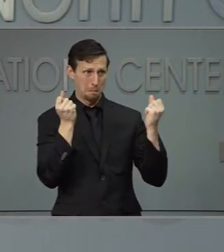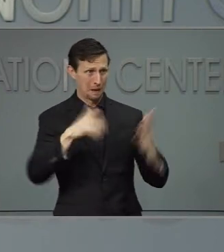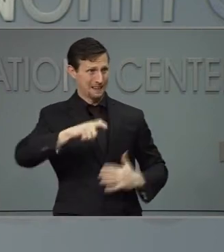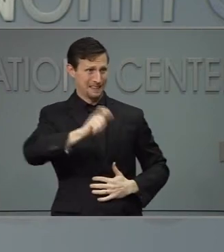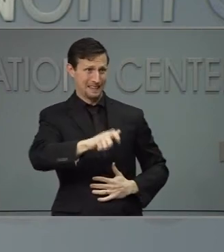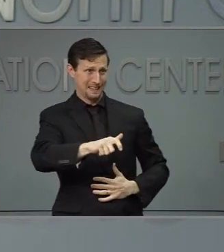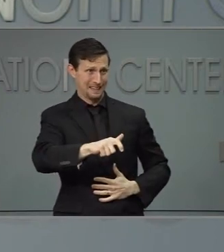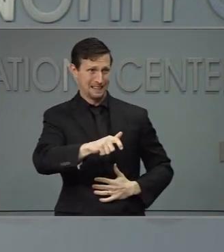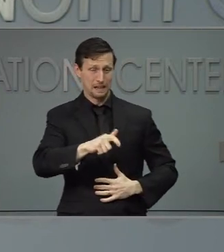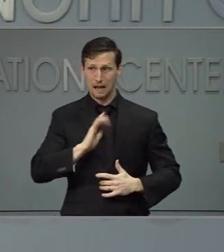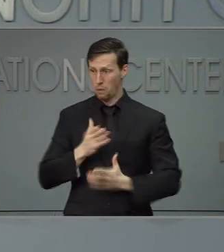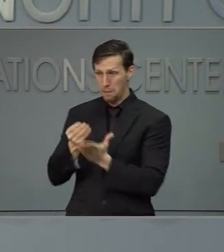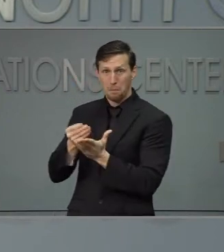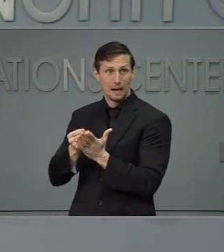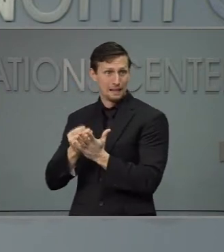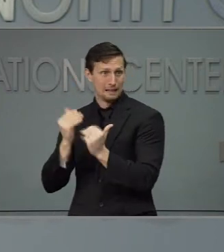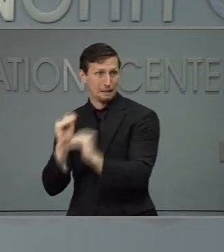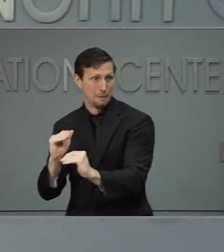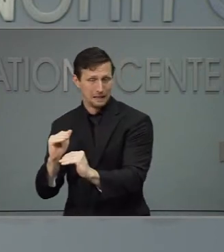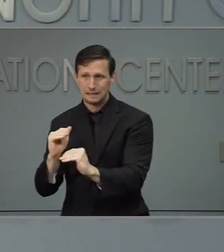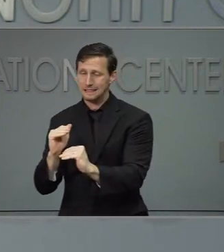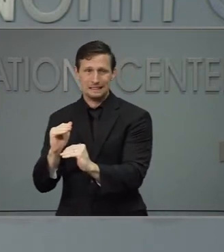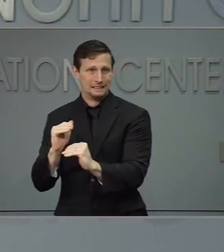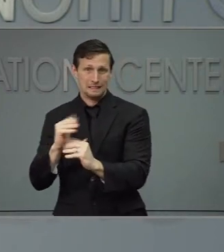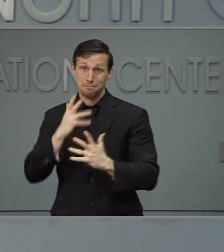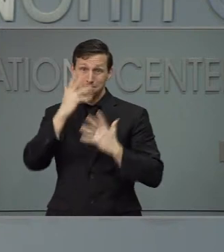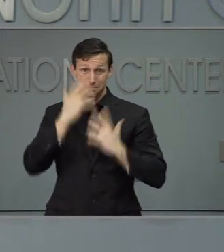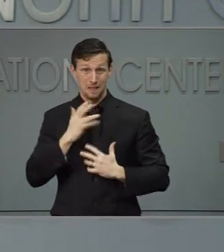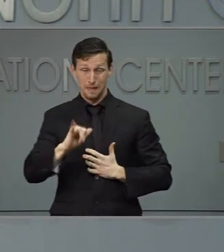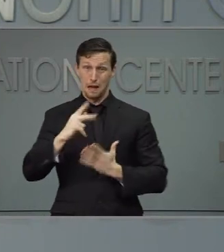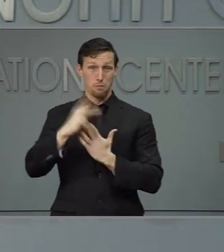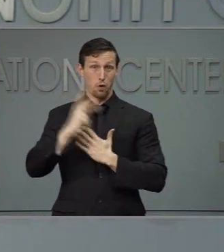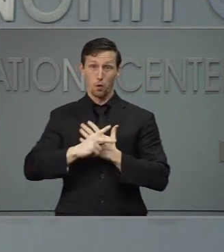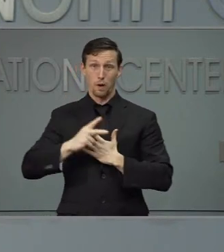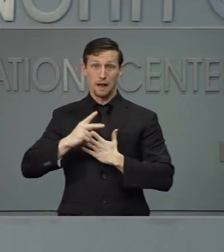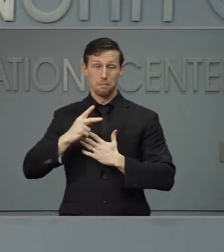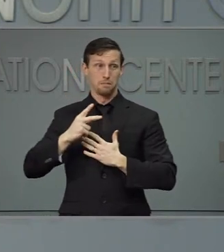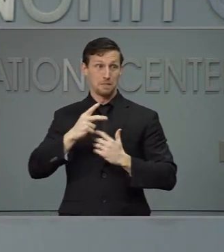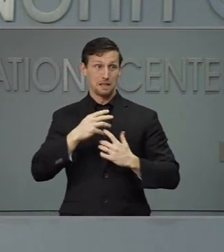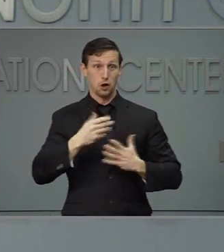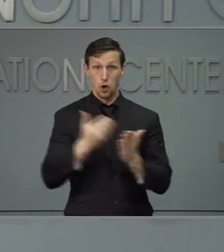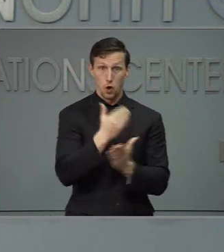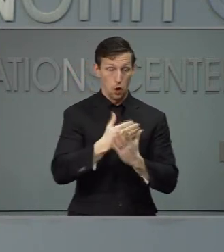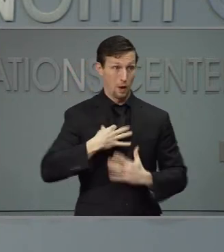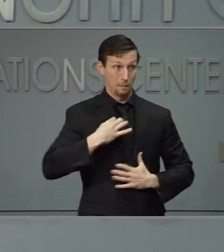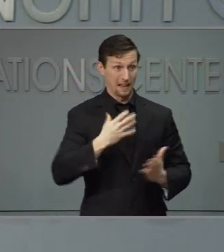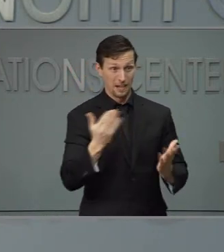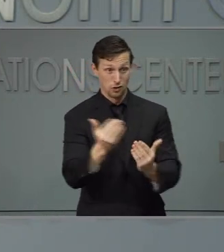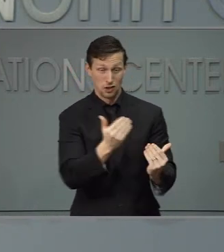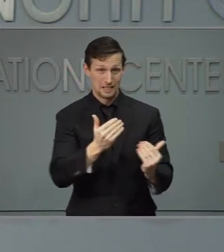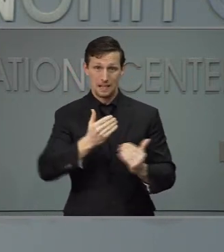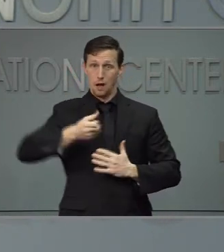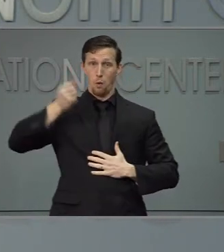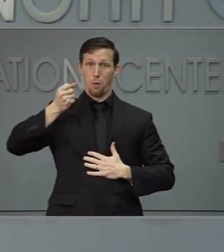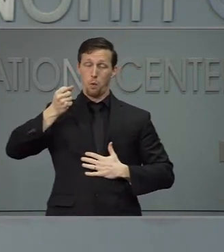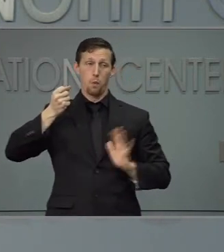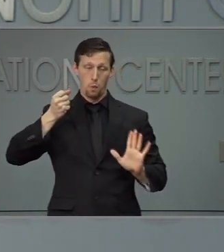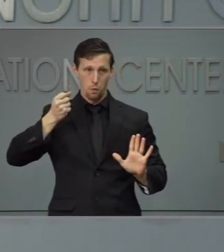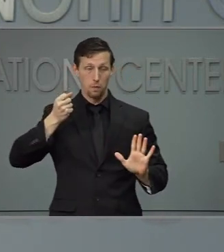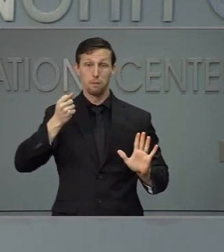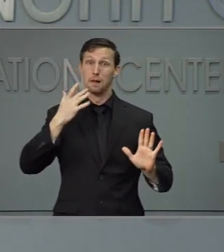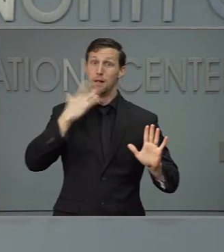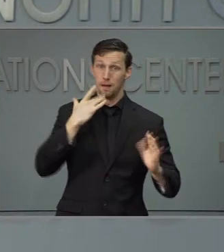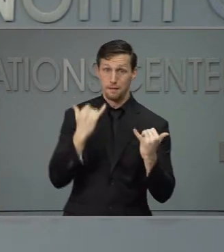meant the program program had to stop taking applications. But fortunately, help from Washington is finally on the way,